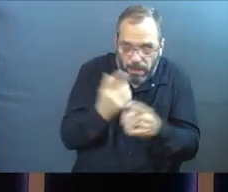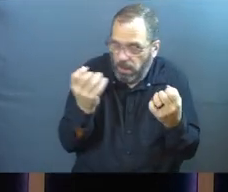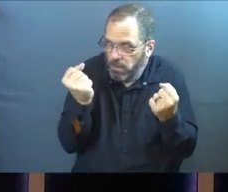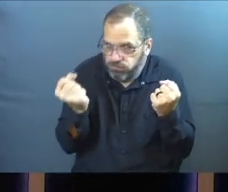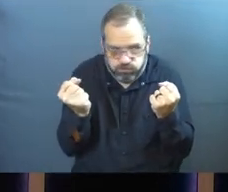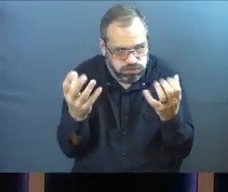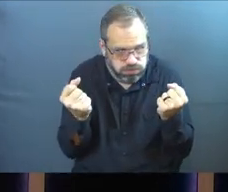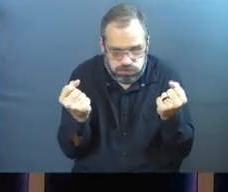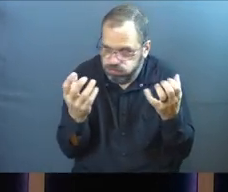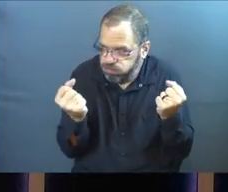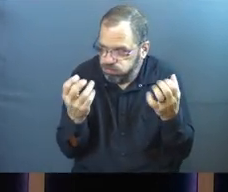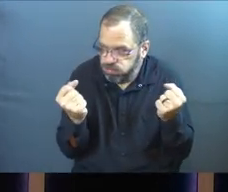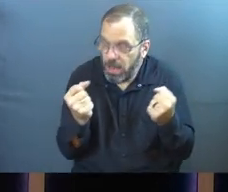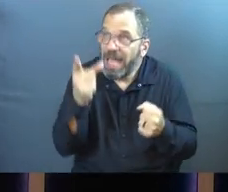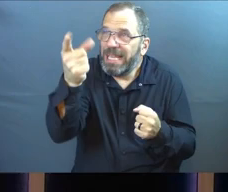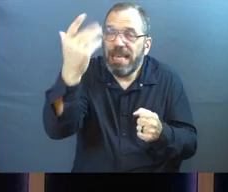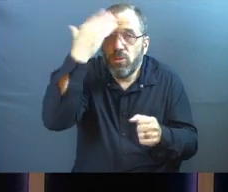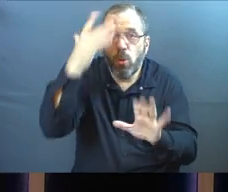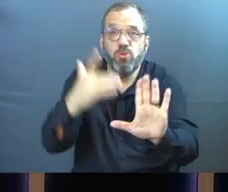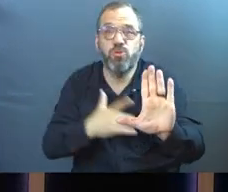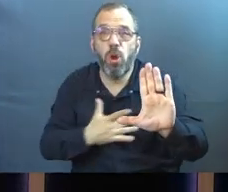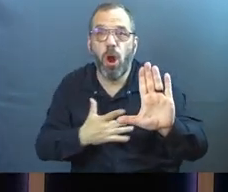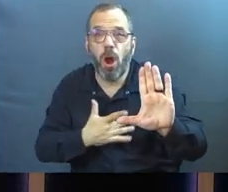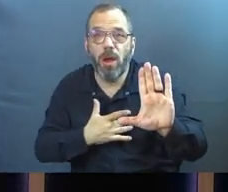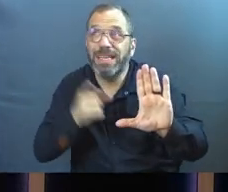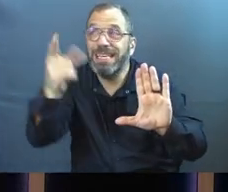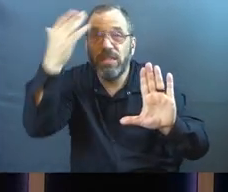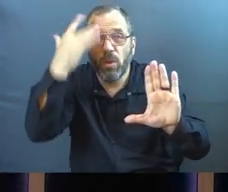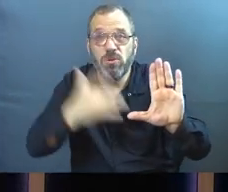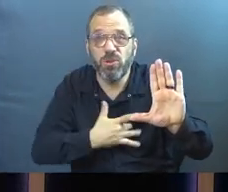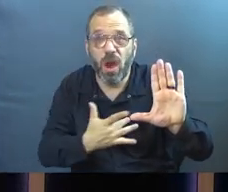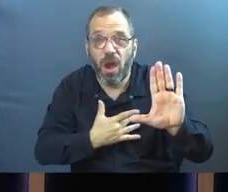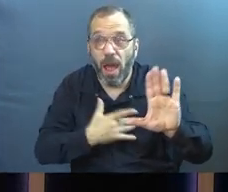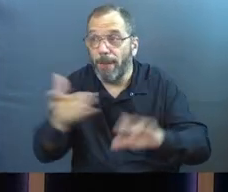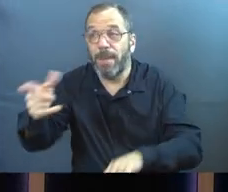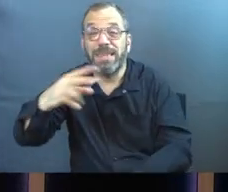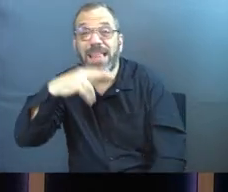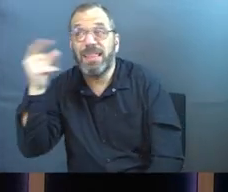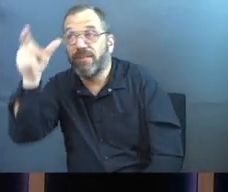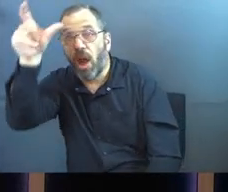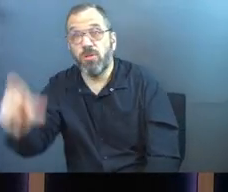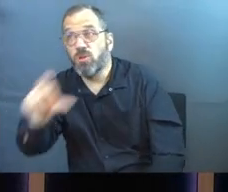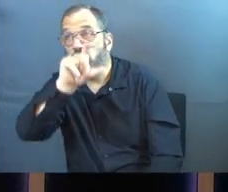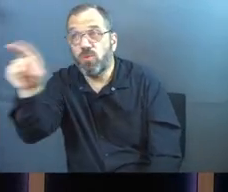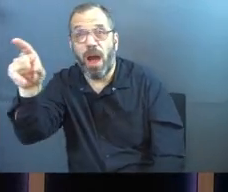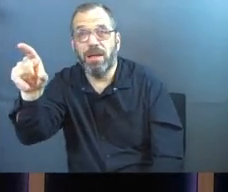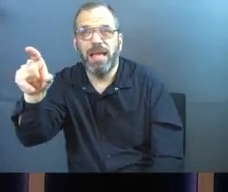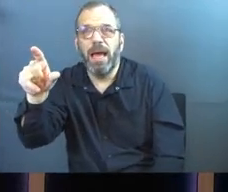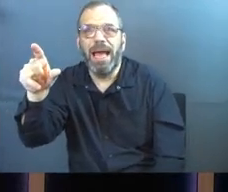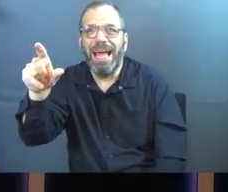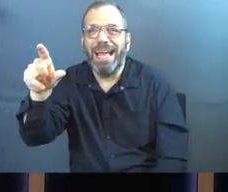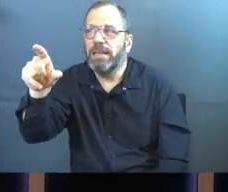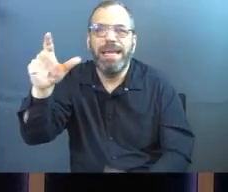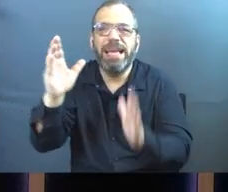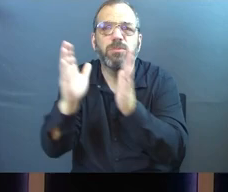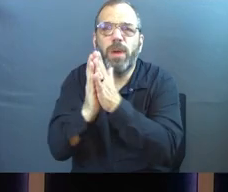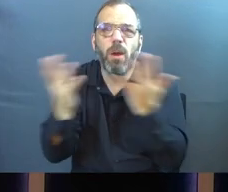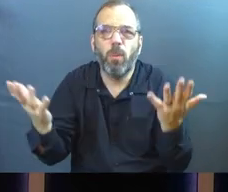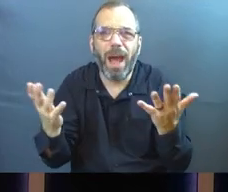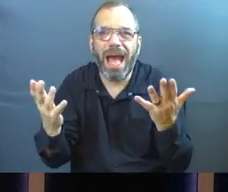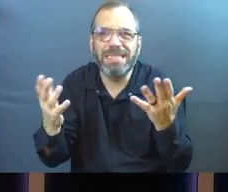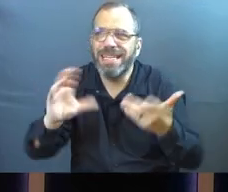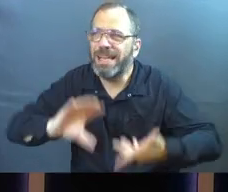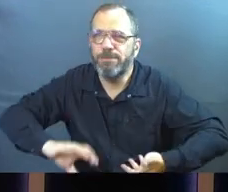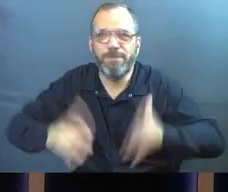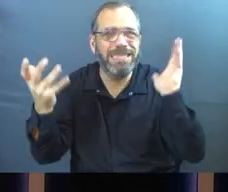because God can x-ray your heart and he knows exactly where you're at. That thief on the cross, when he prayed, you should have seen his prayer. It was